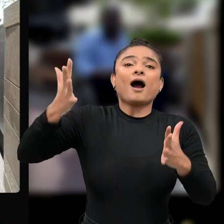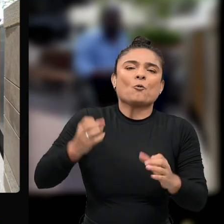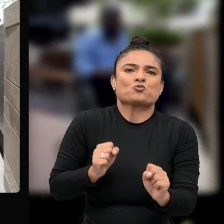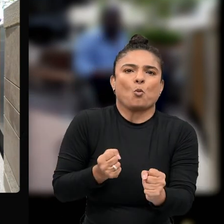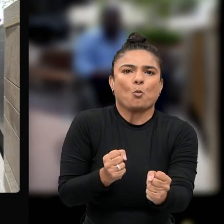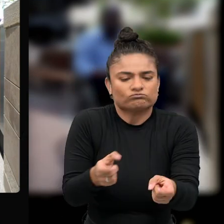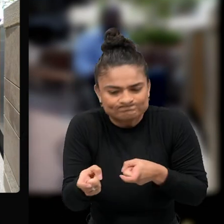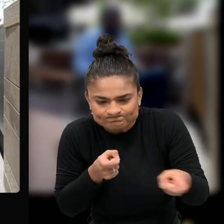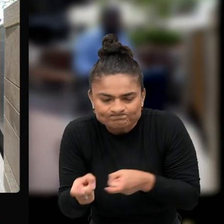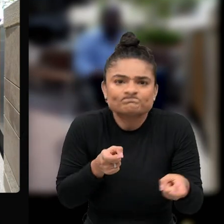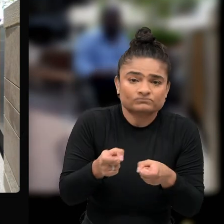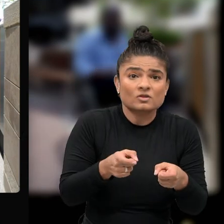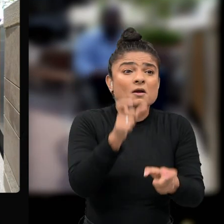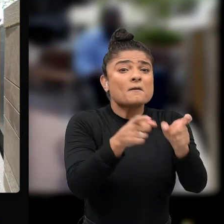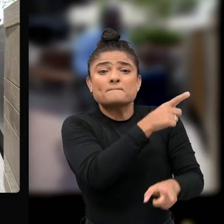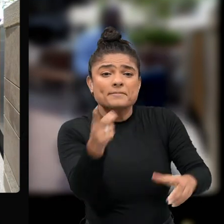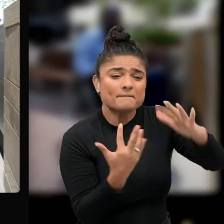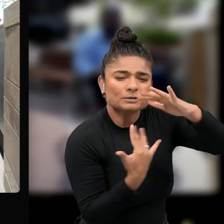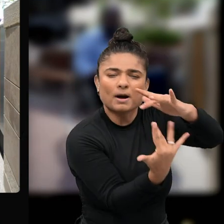but also to inspire others.